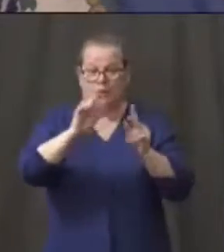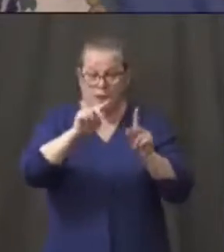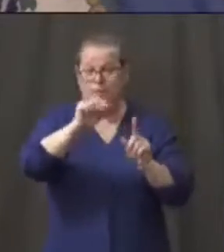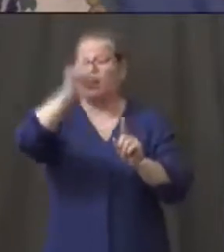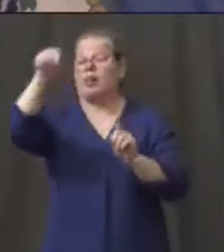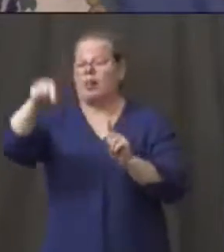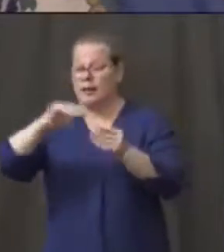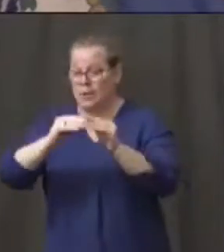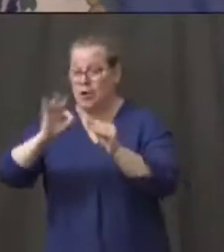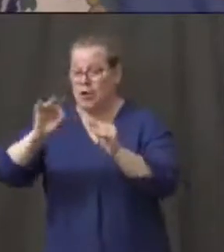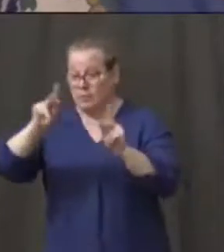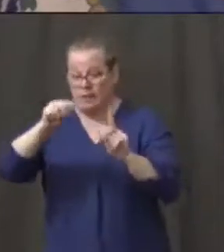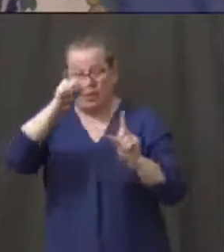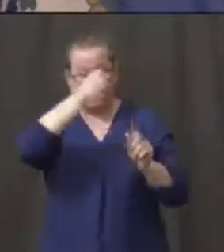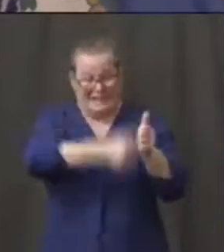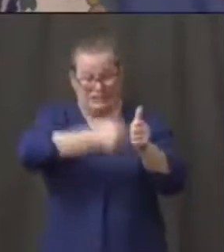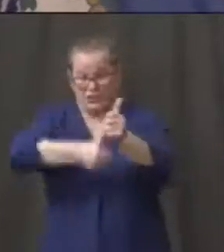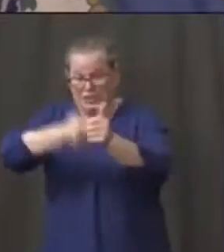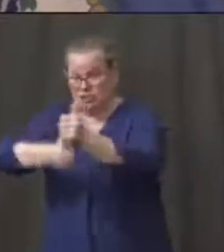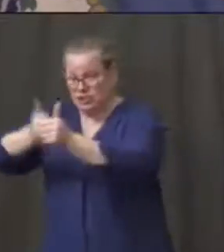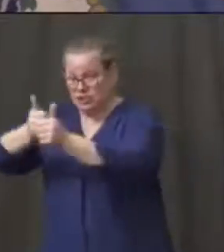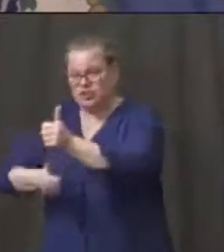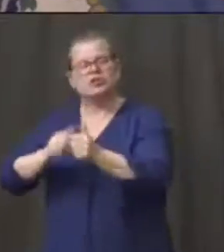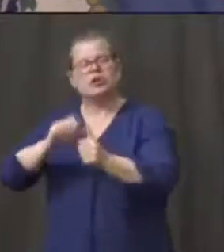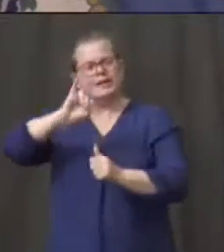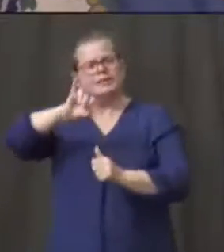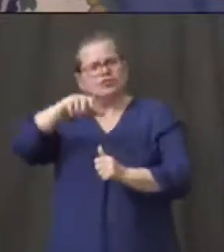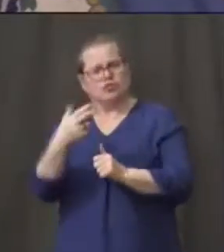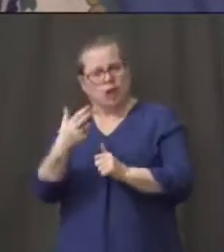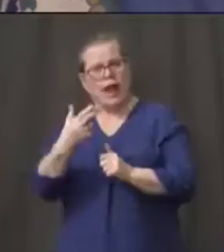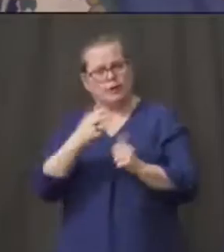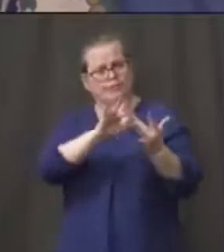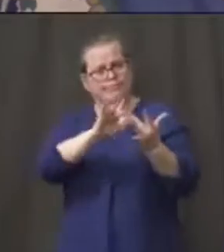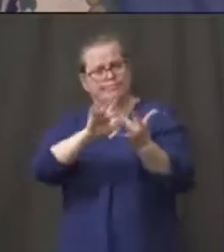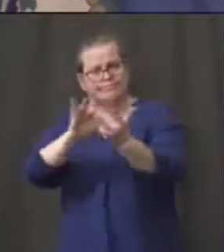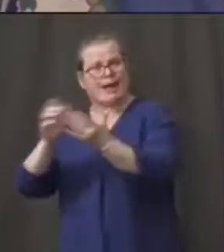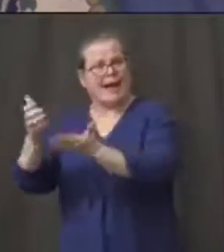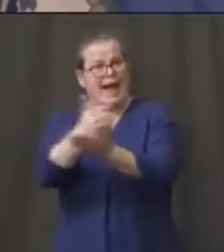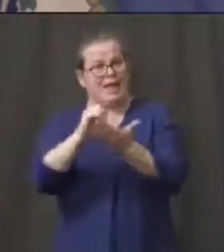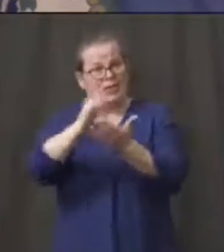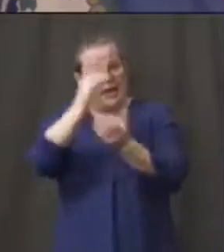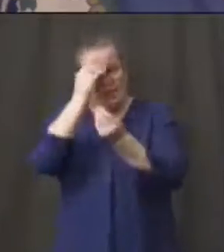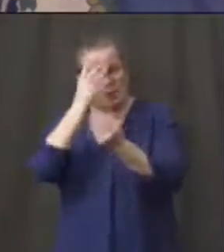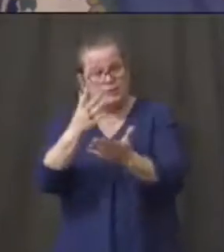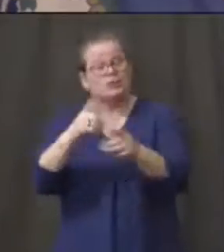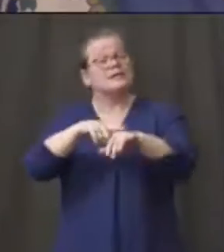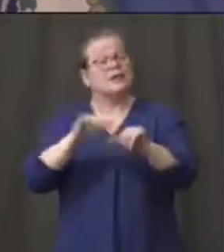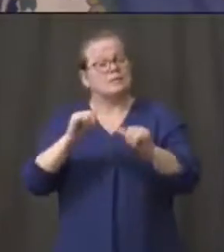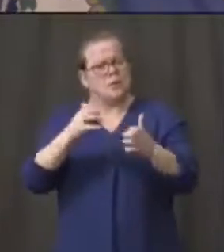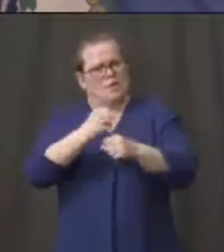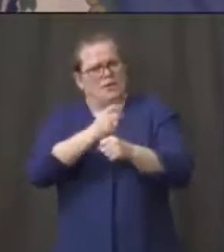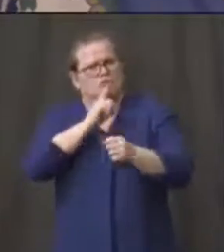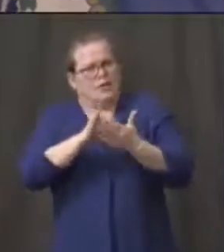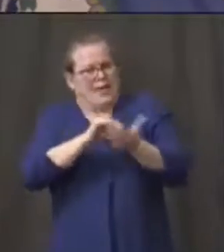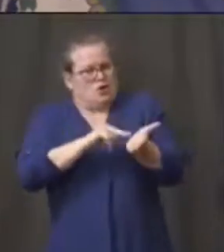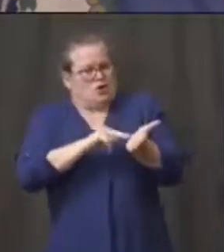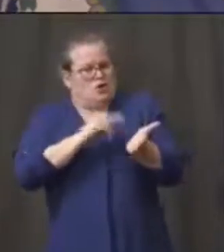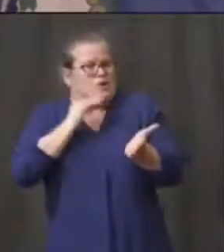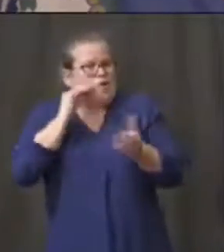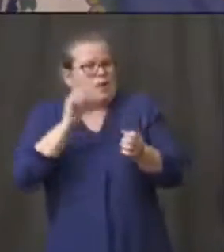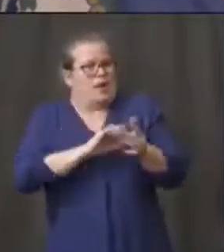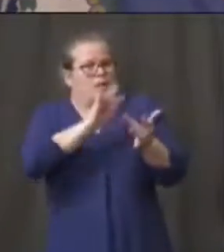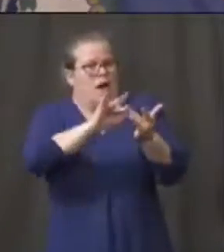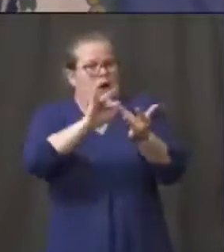we're also making sure that each nursing home has an opportunity to share the information with all the families of the loved ones there now